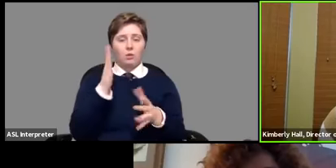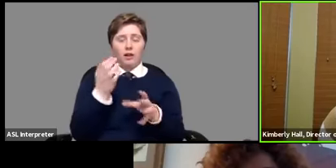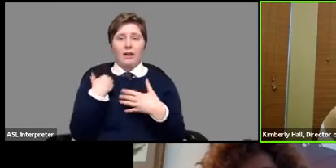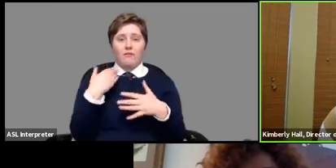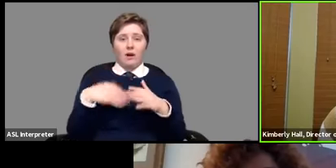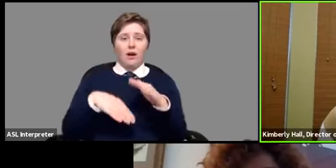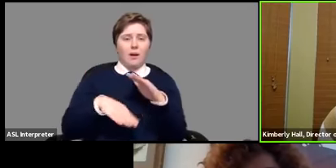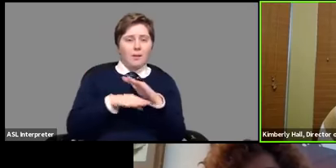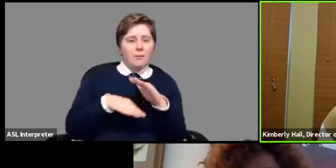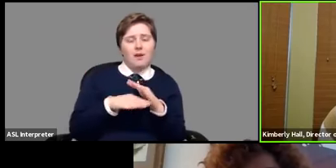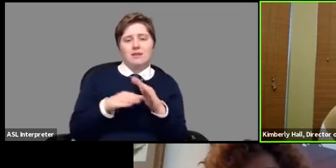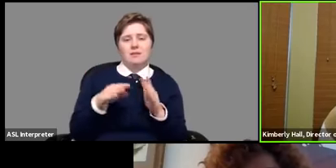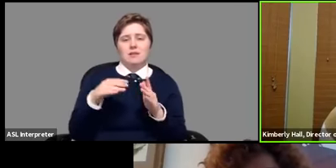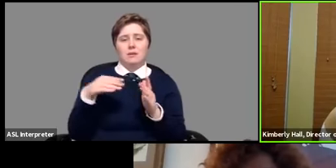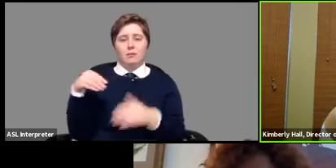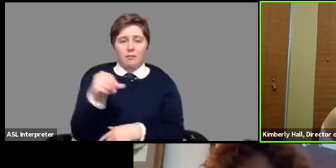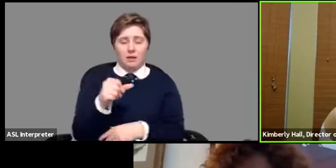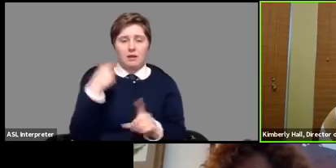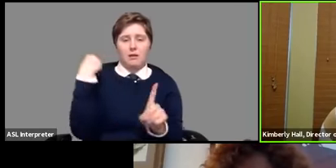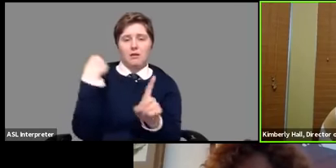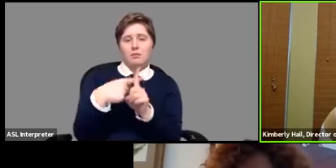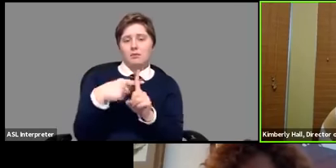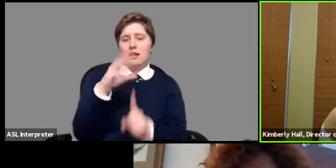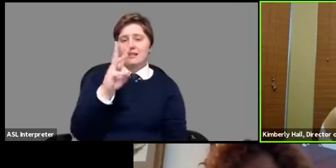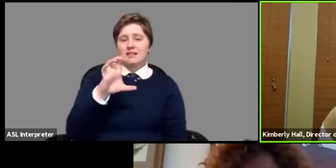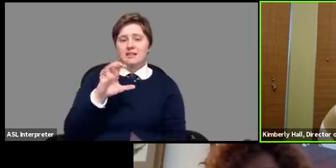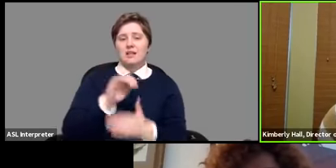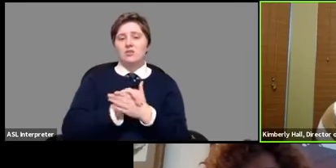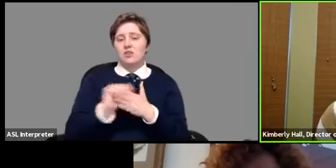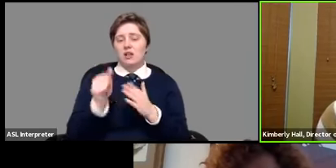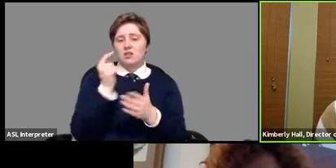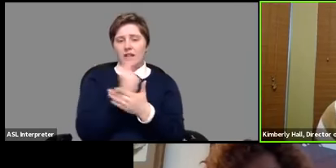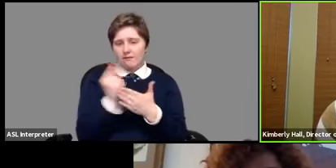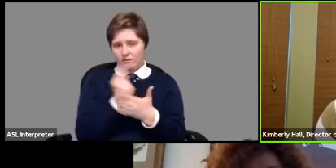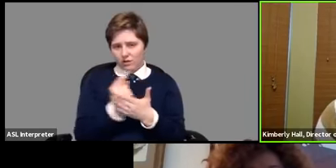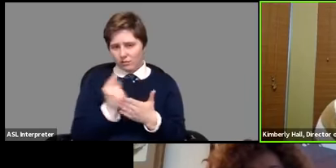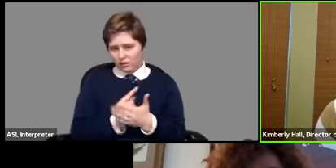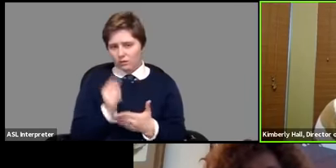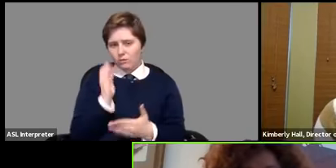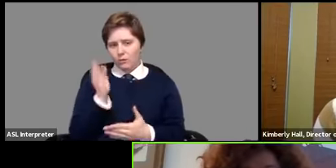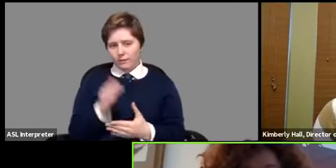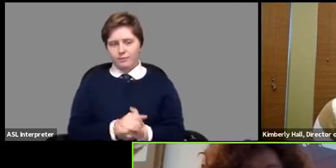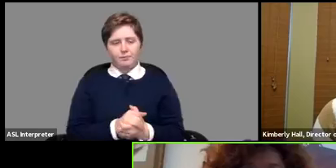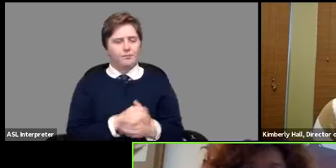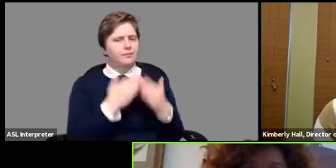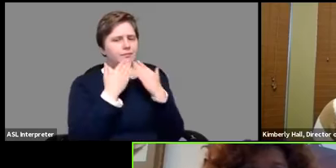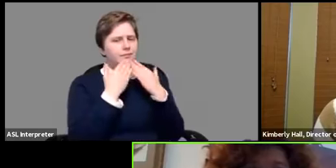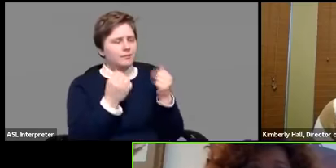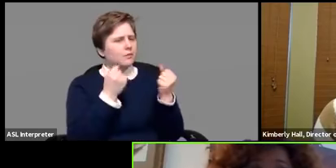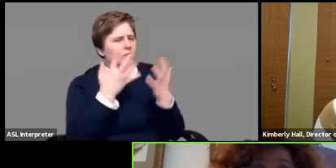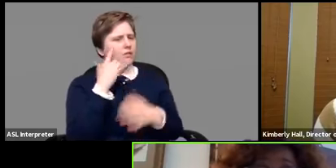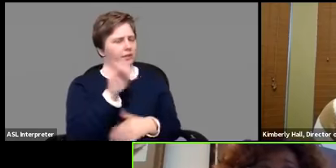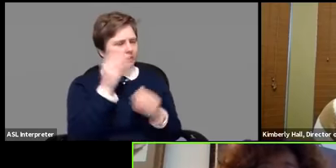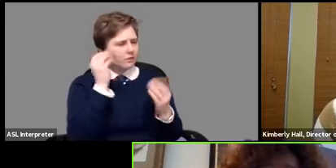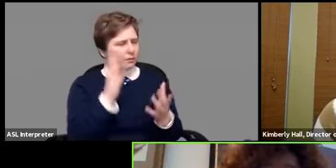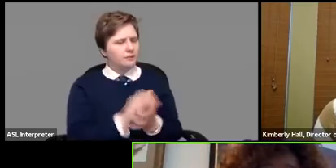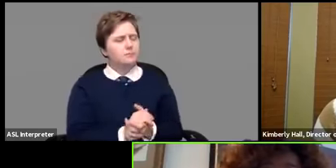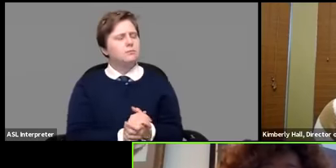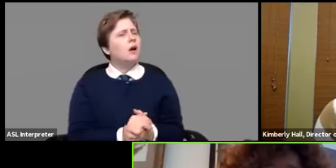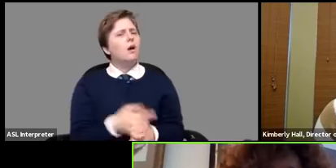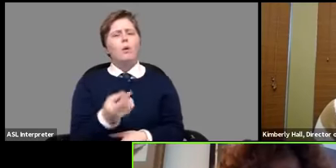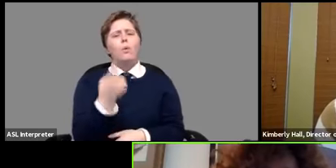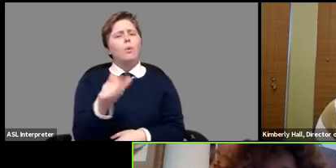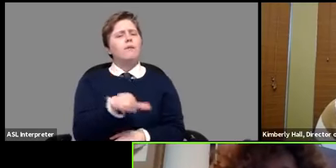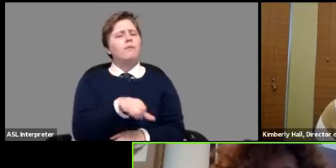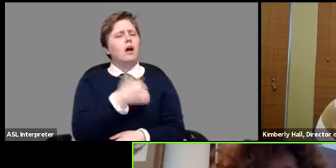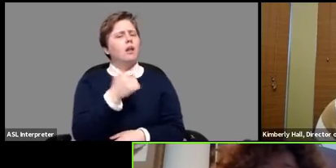unemployment payment plus 600 every week thank you so much for that information you know one of the other